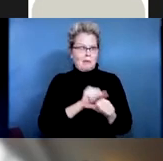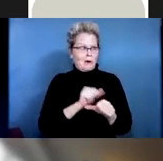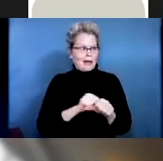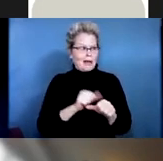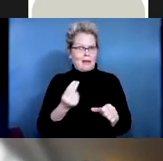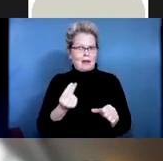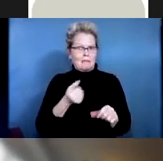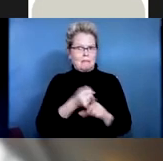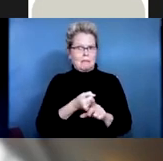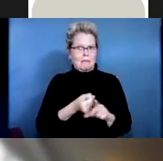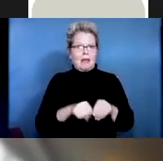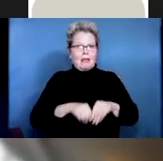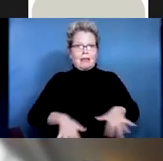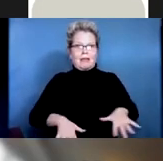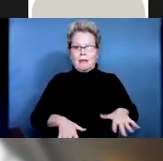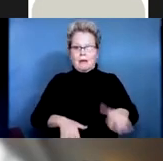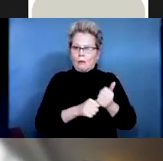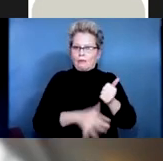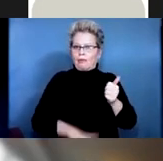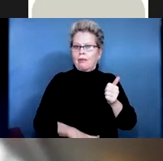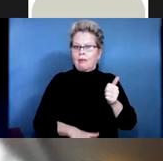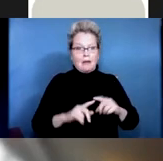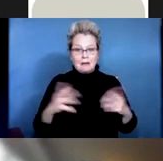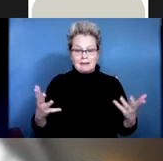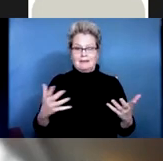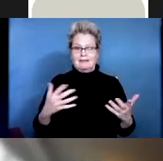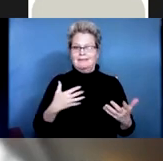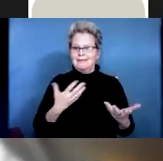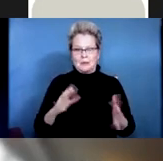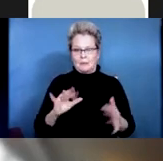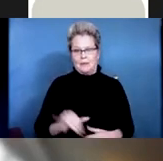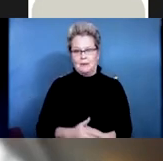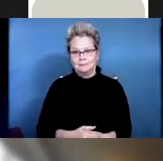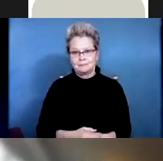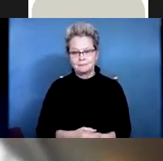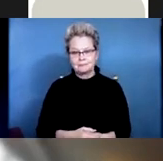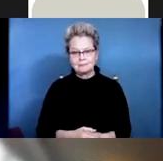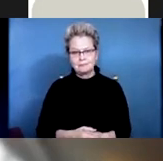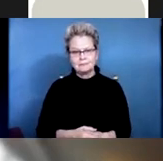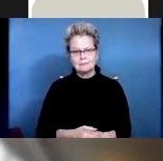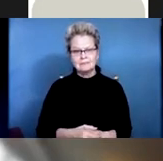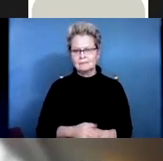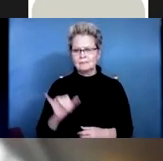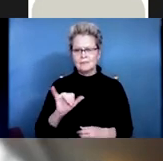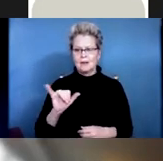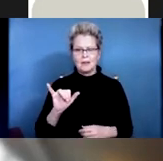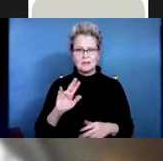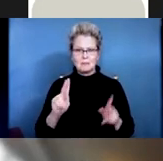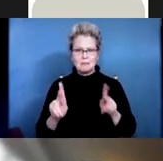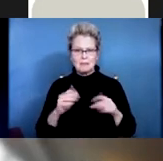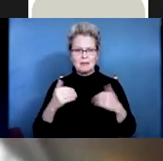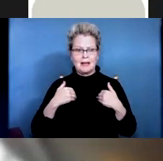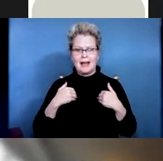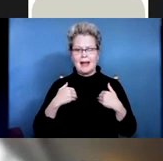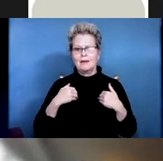their ability so much. And let me explain to you why people may also have neurogenic bladder, which we'll talk about in a minute,